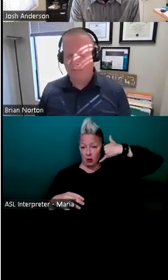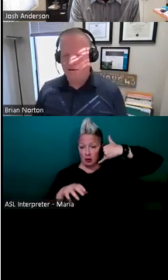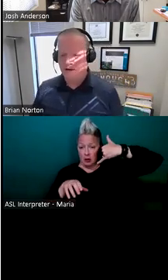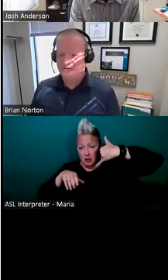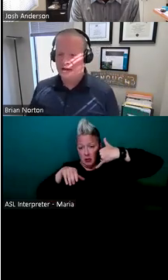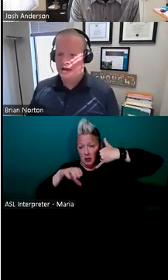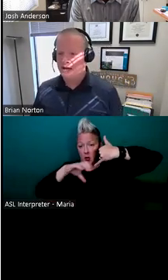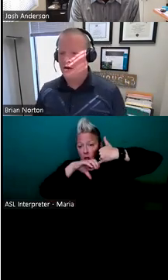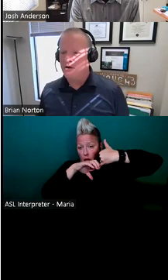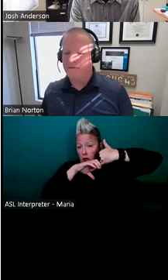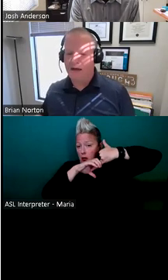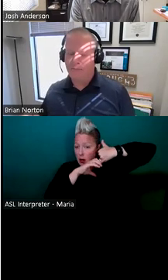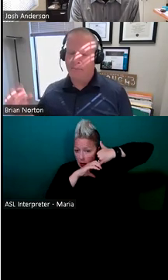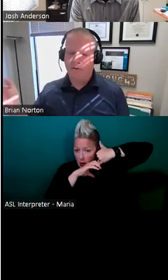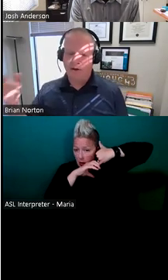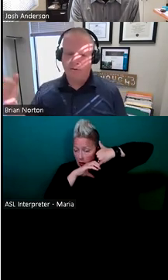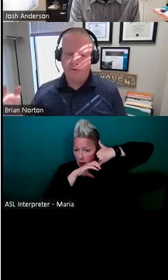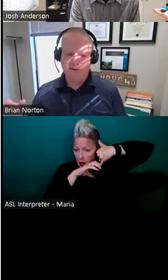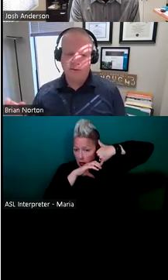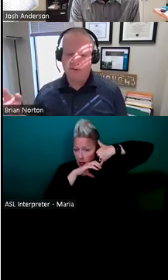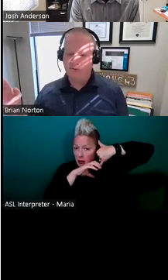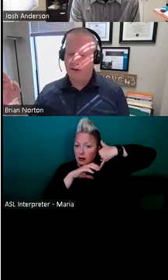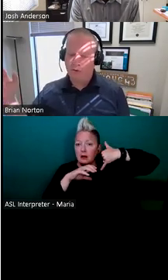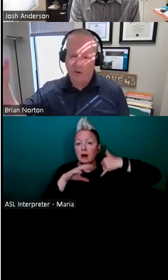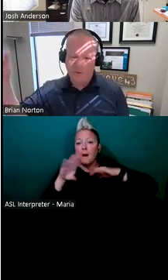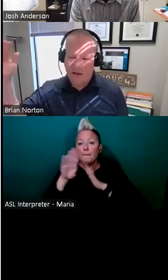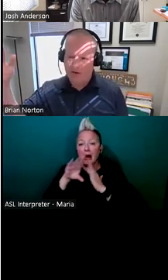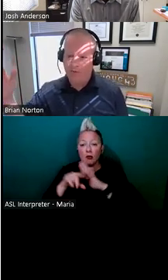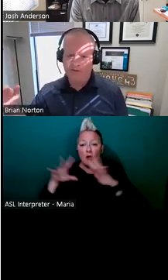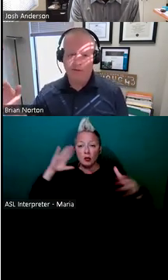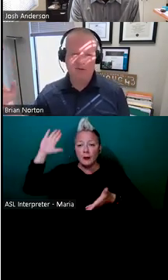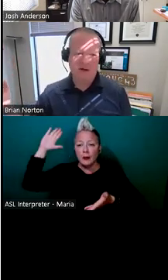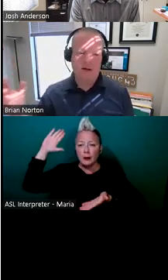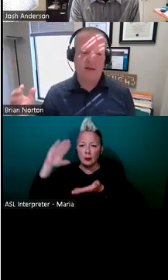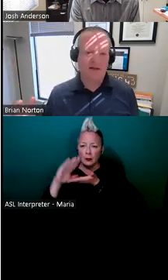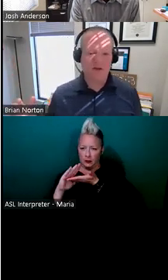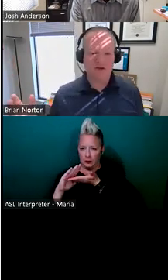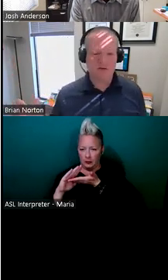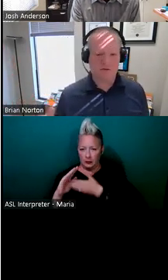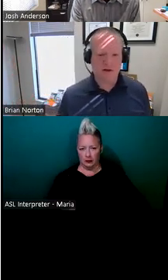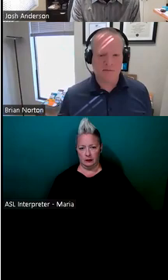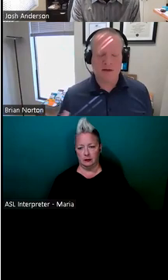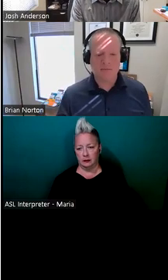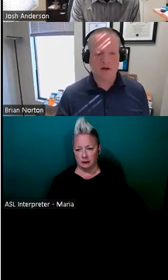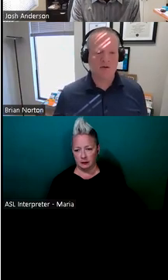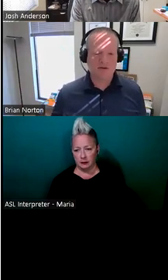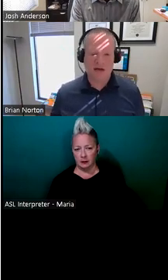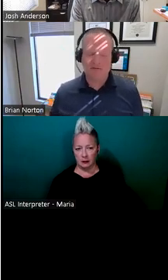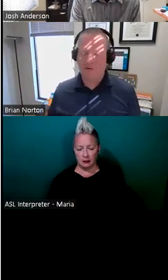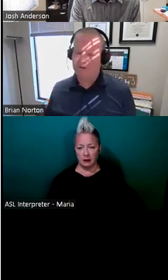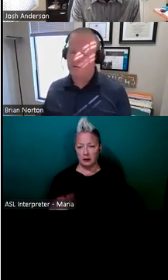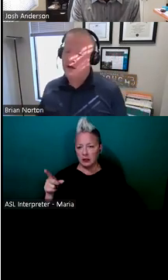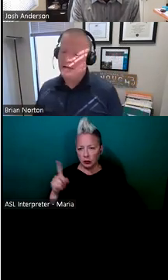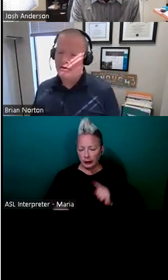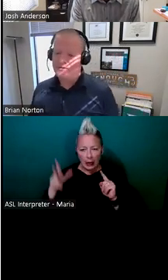job of negating all of that background noise that was created, or overhead noise that was creating a lot of issues for him being able to understand